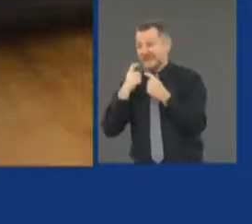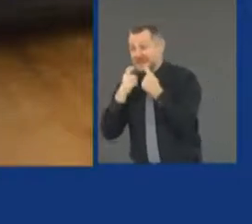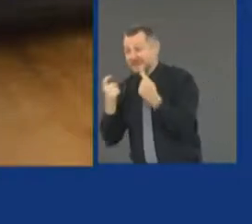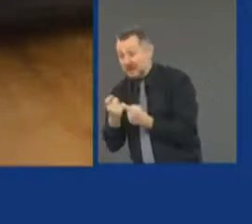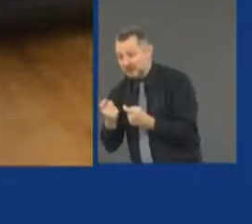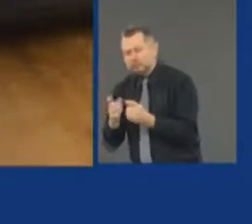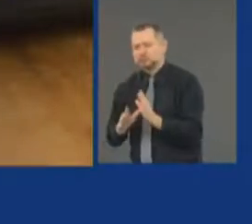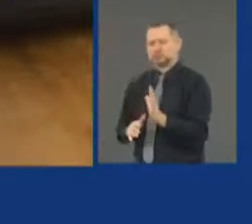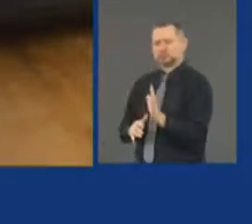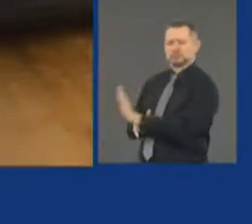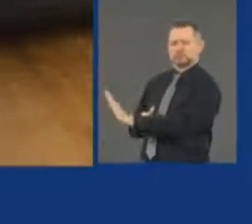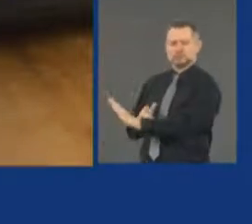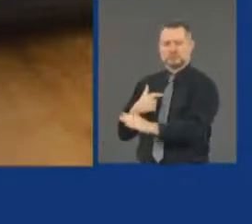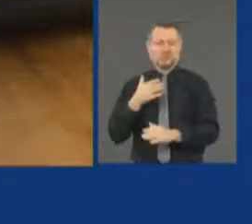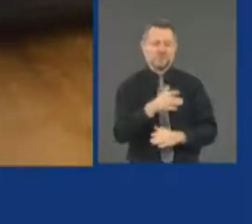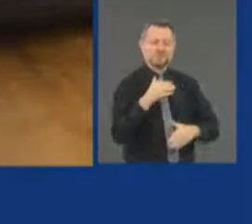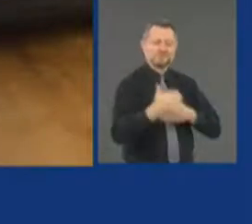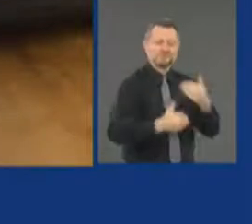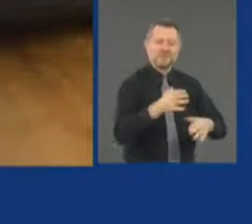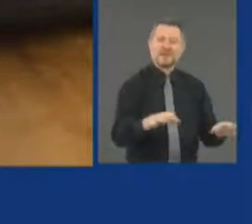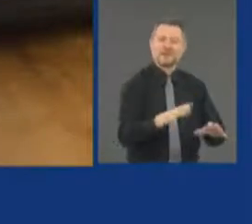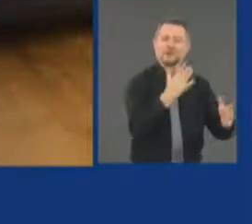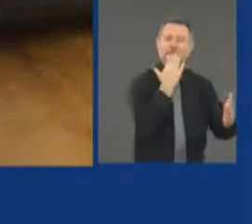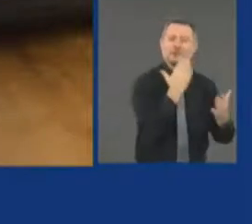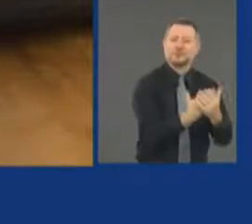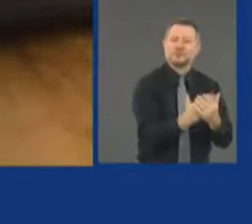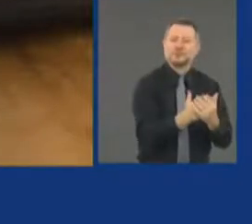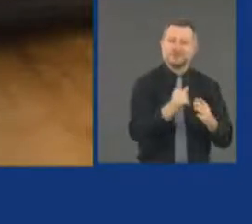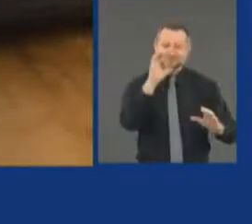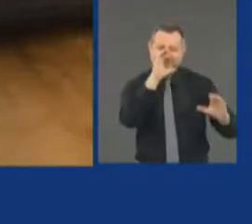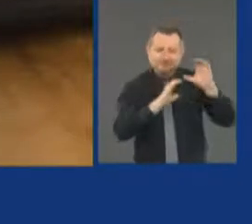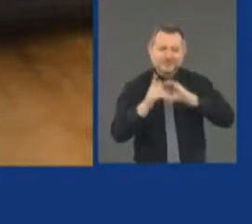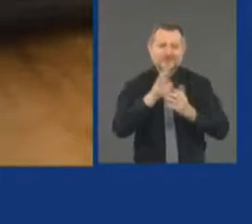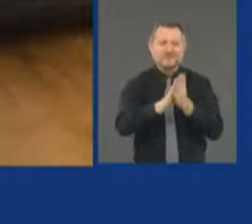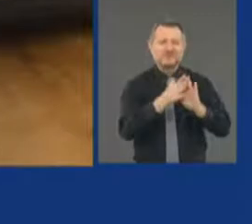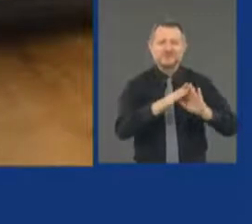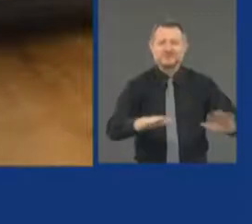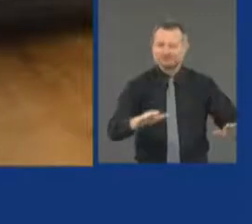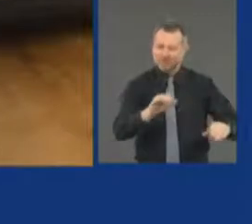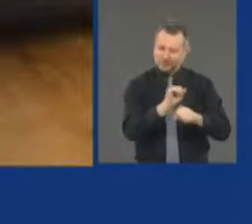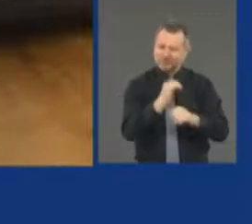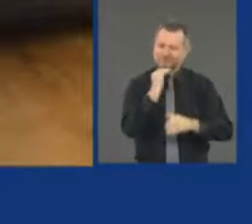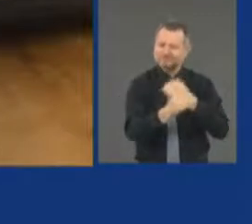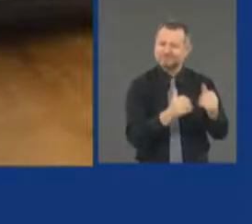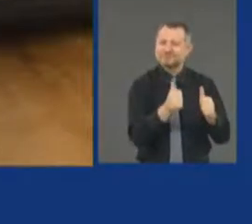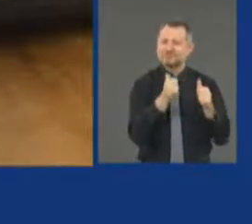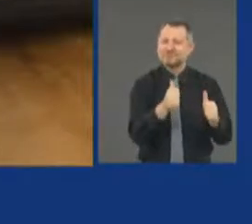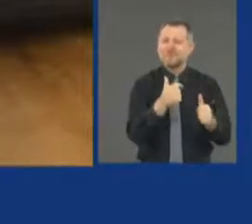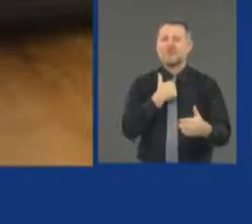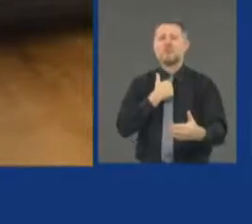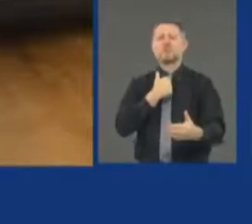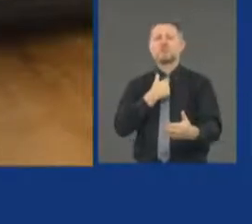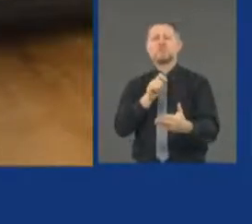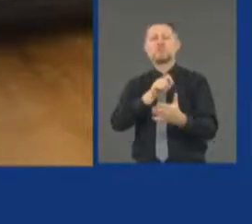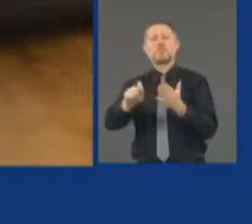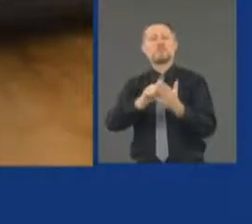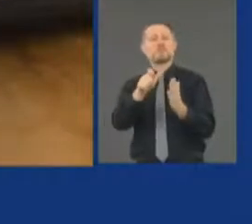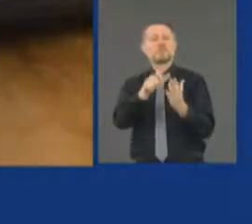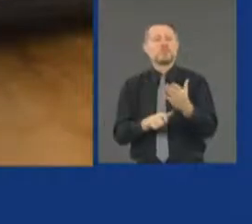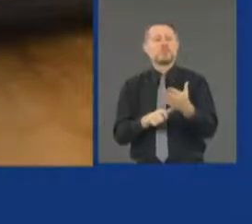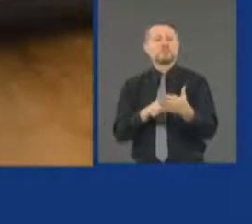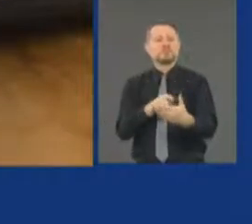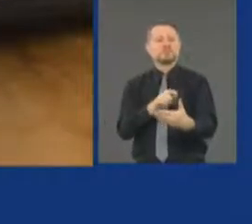and work to maintain it, Psalms 34. The seed whose fruit is